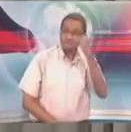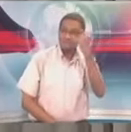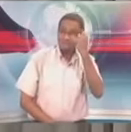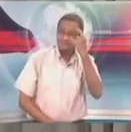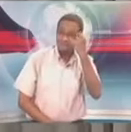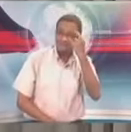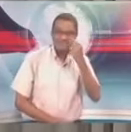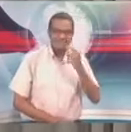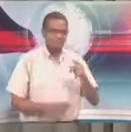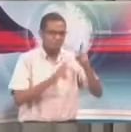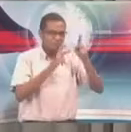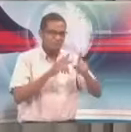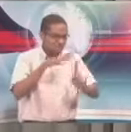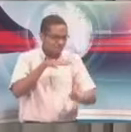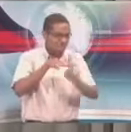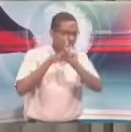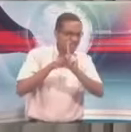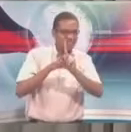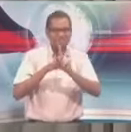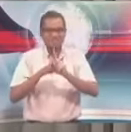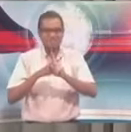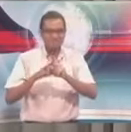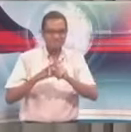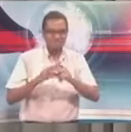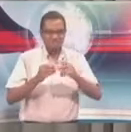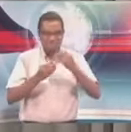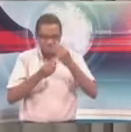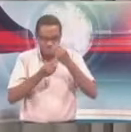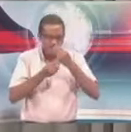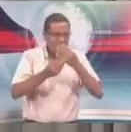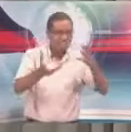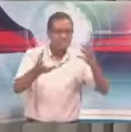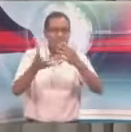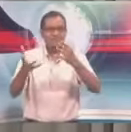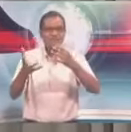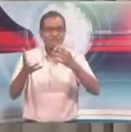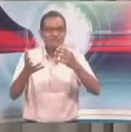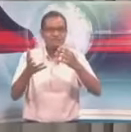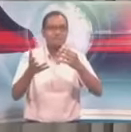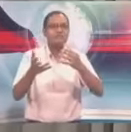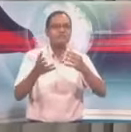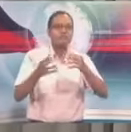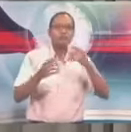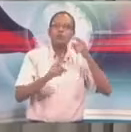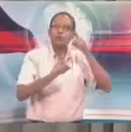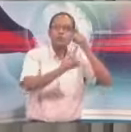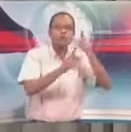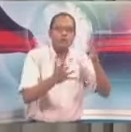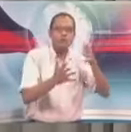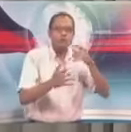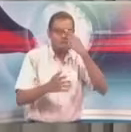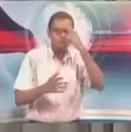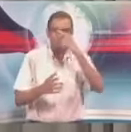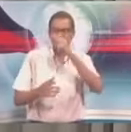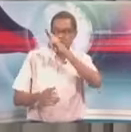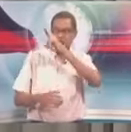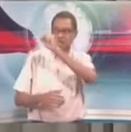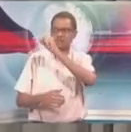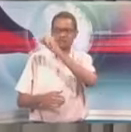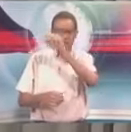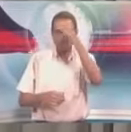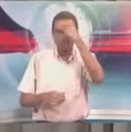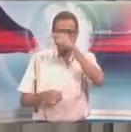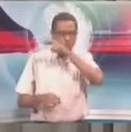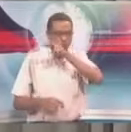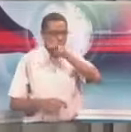meant to try and put us under scrutiny by our very close ally, the United States, the next thing we had is